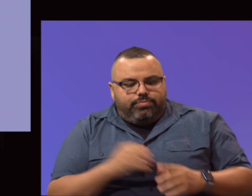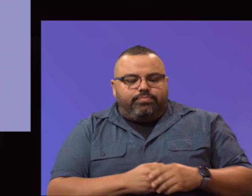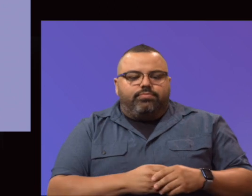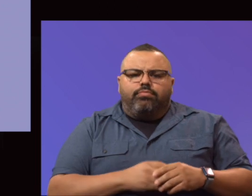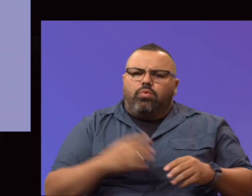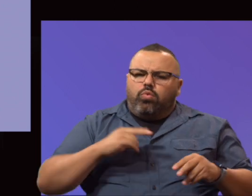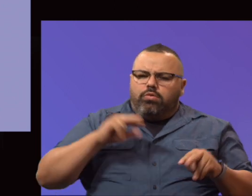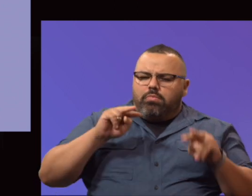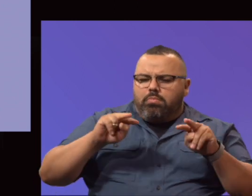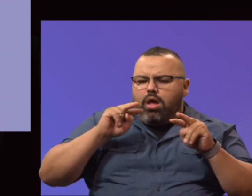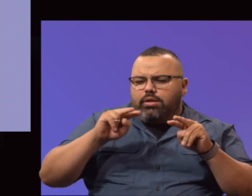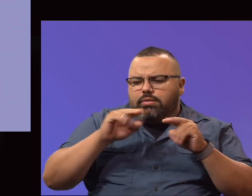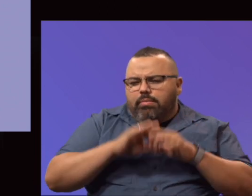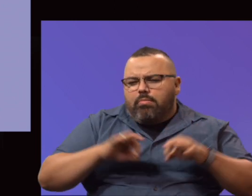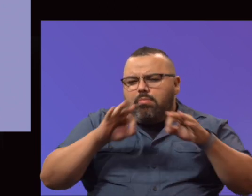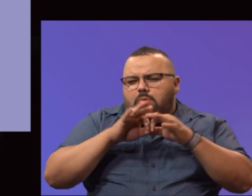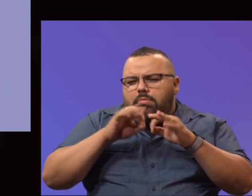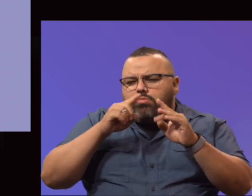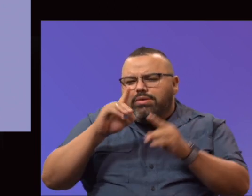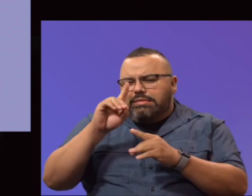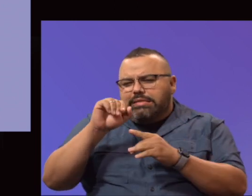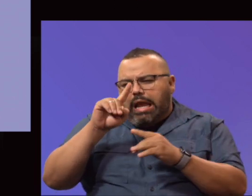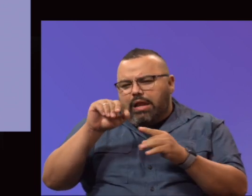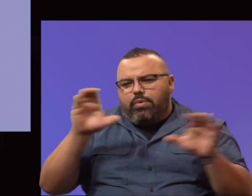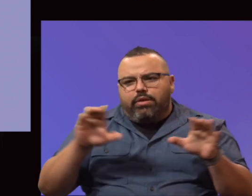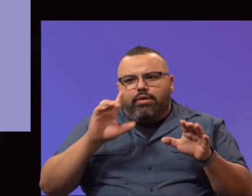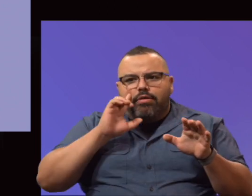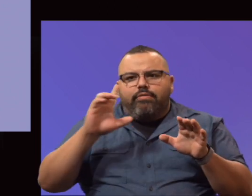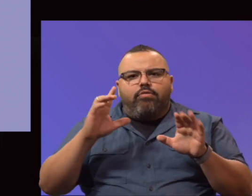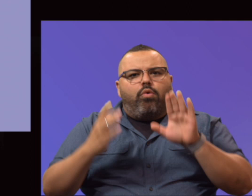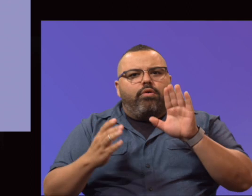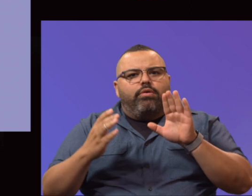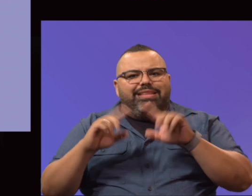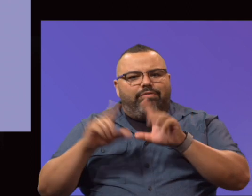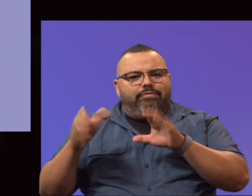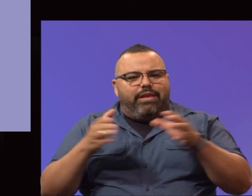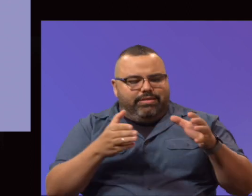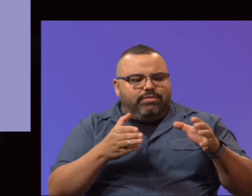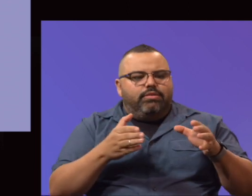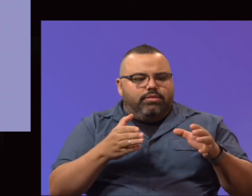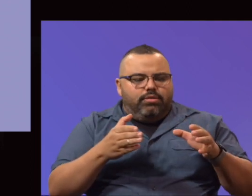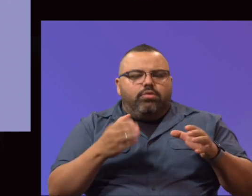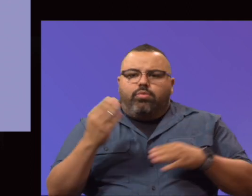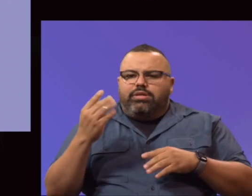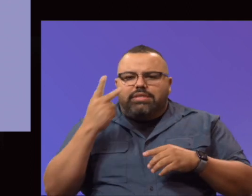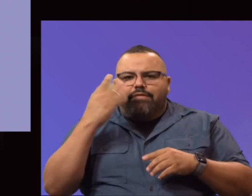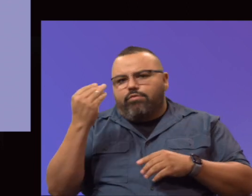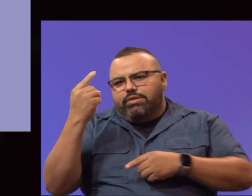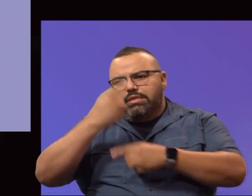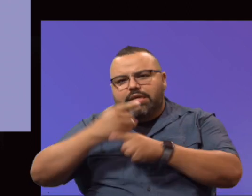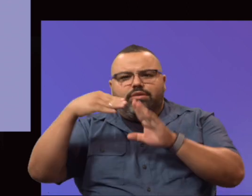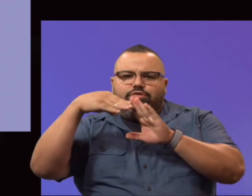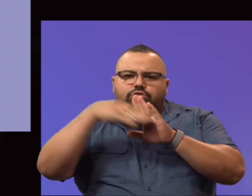We're monitoring some key points of data, and we did this for our phased return to campus. We look at the 14 days of decreasing cases,